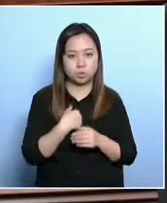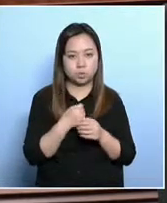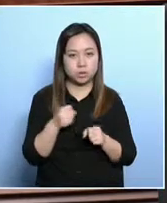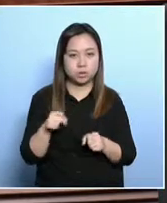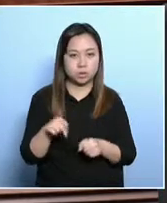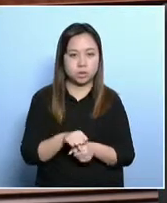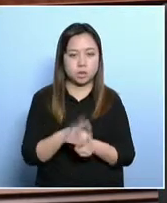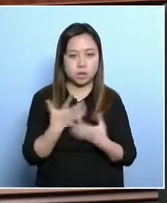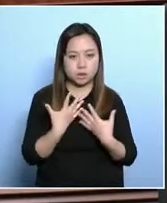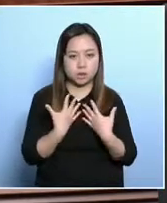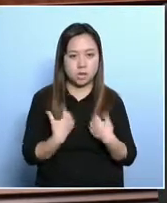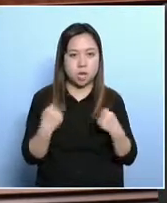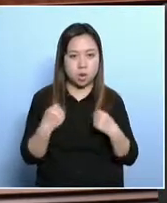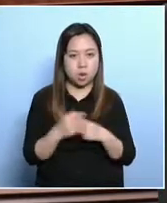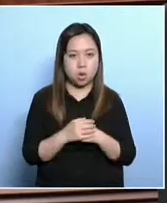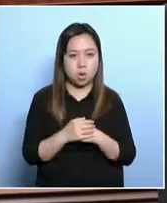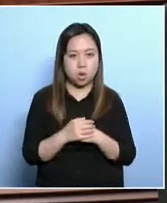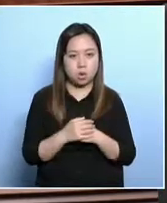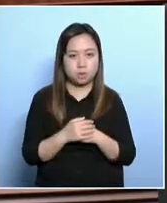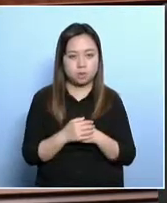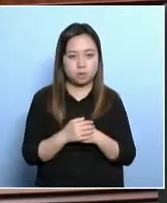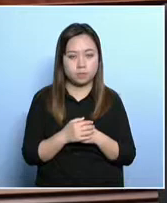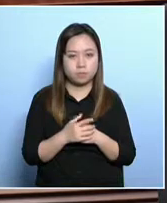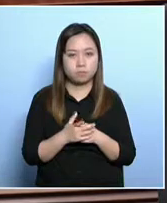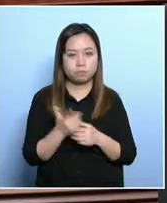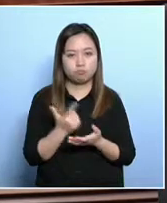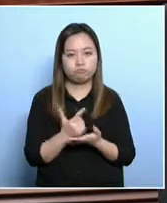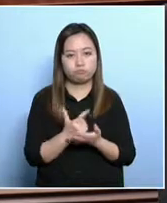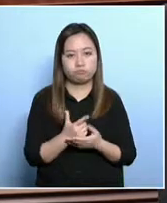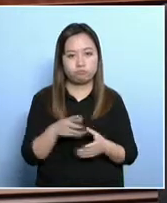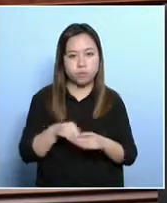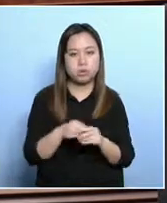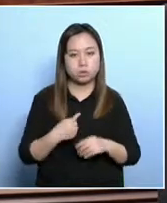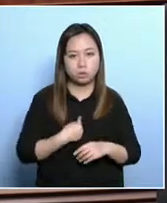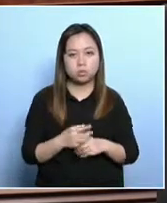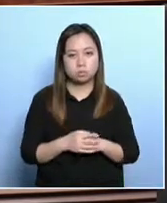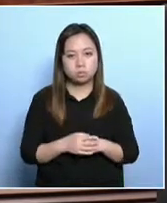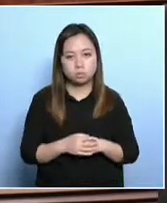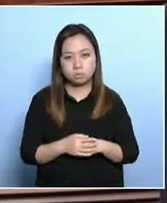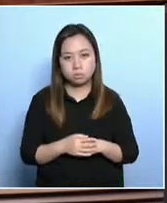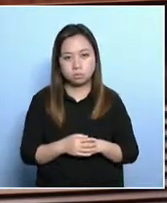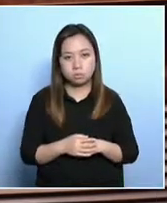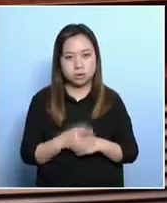we should set up a poverty indicator based on health.